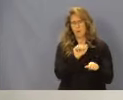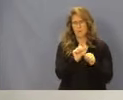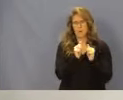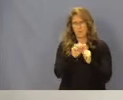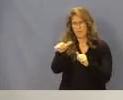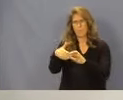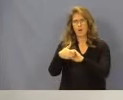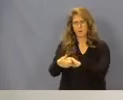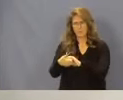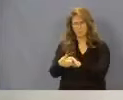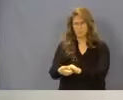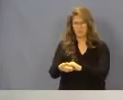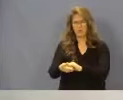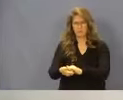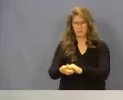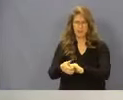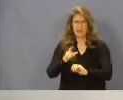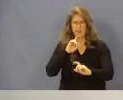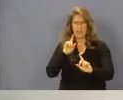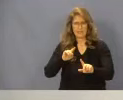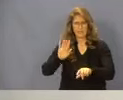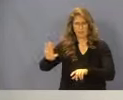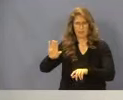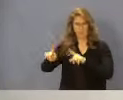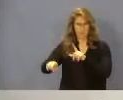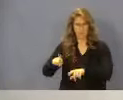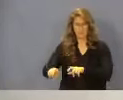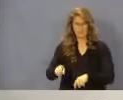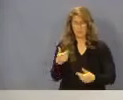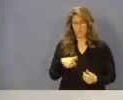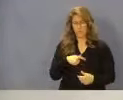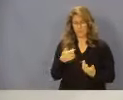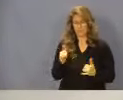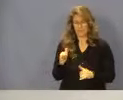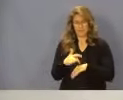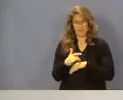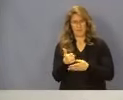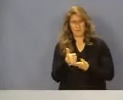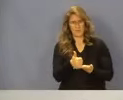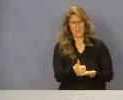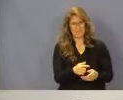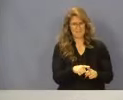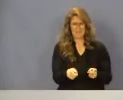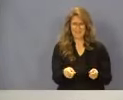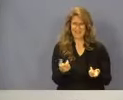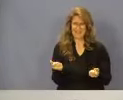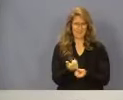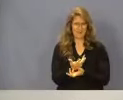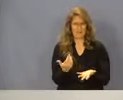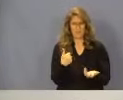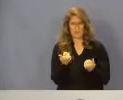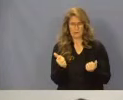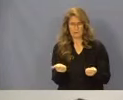partners on answering their questions. So we're still available to help just with all the change. trying to direct